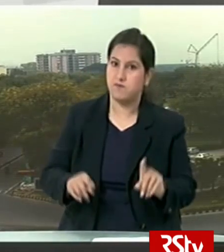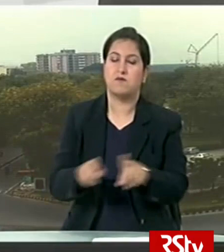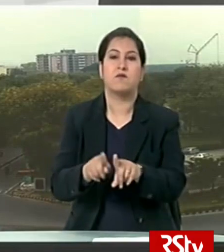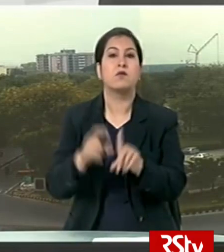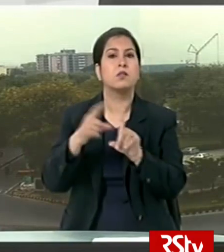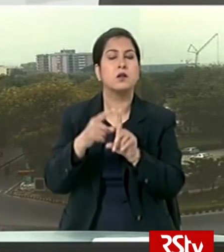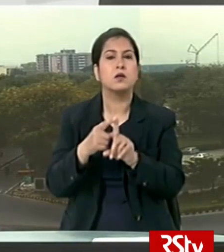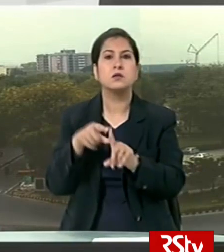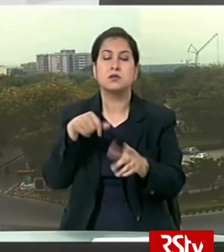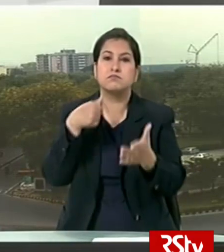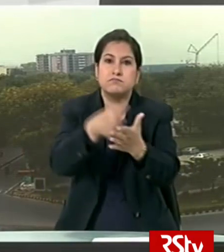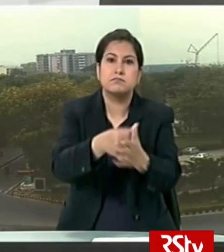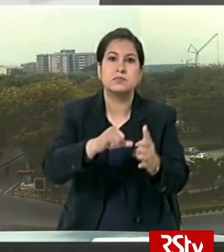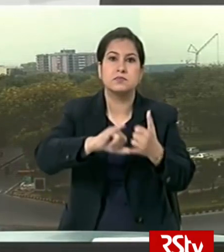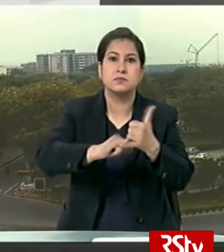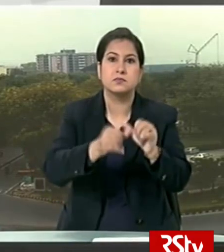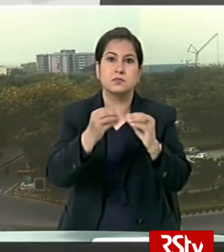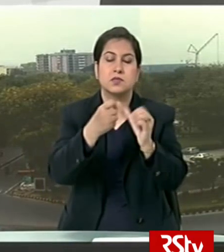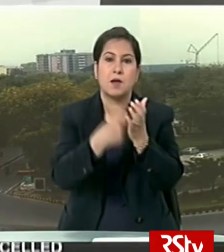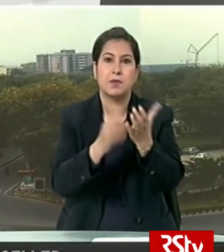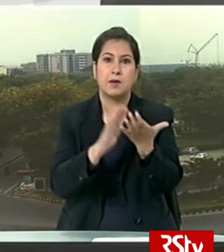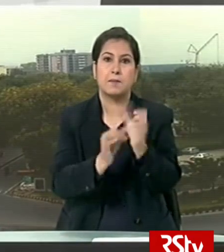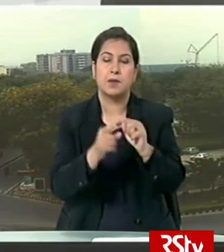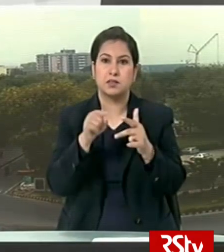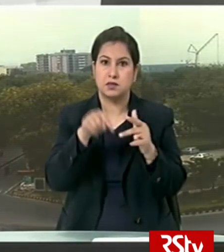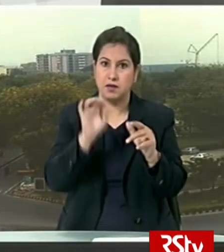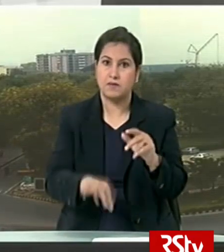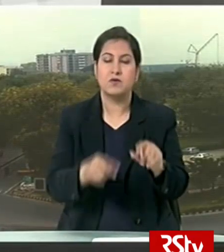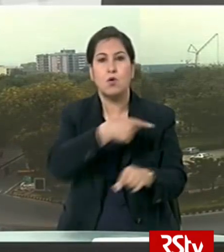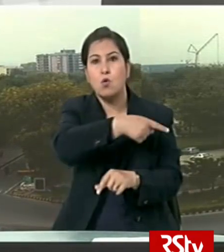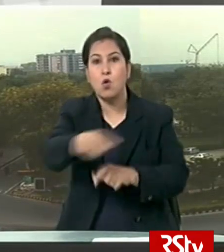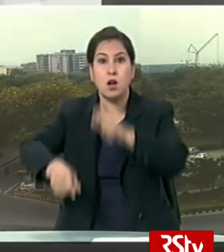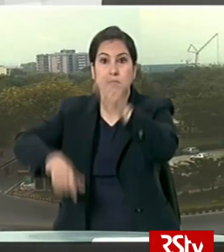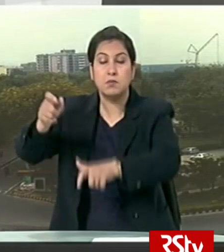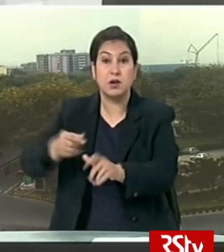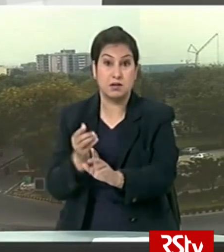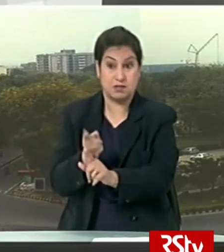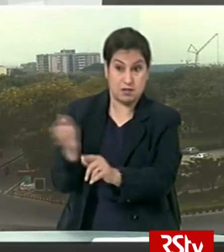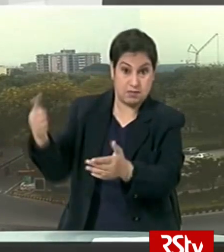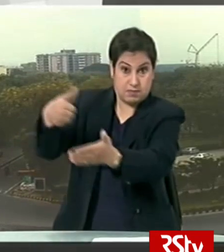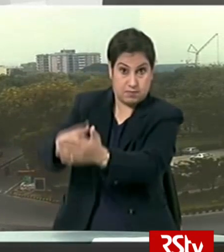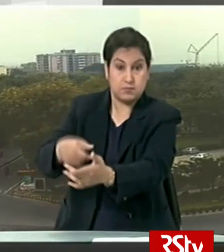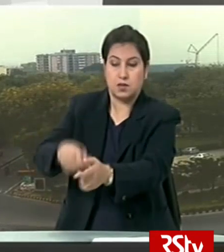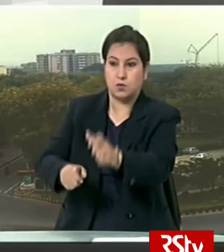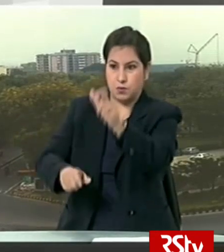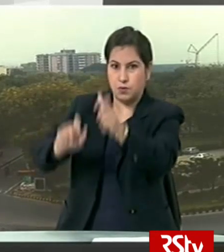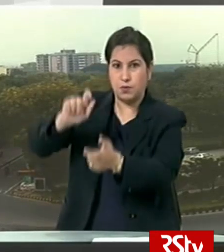reached the Sabarmati Junction in Ahmedabad All passengers were sanitised on arrival at the station